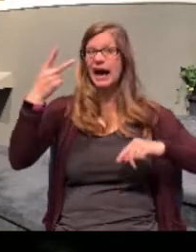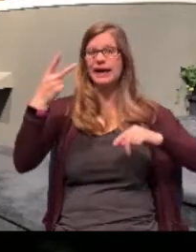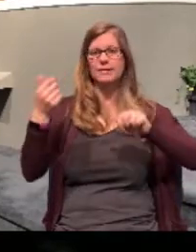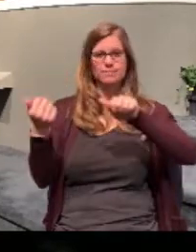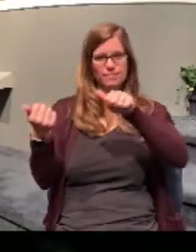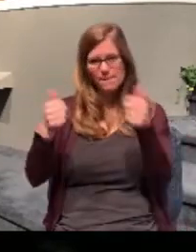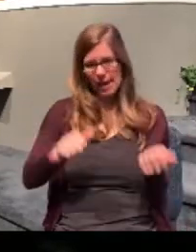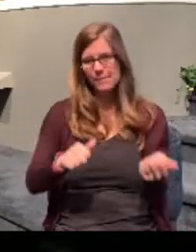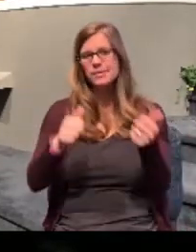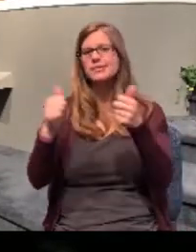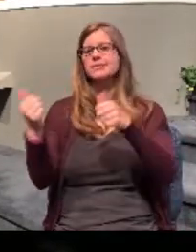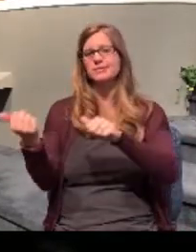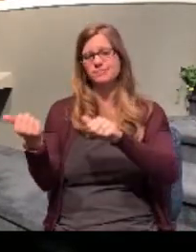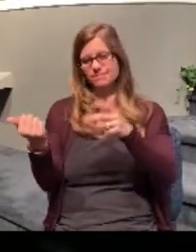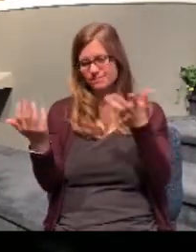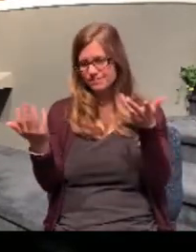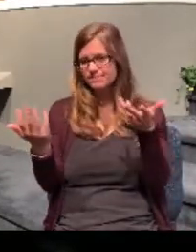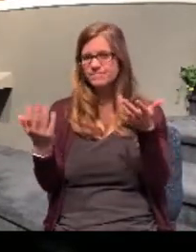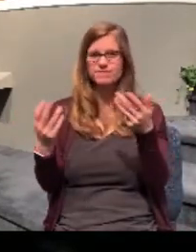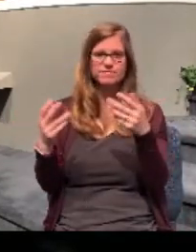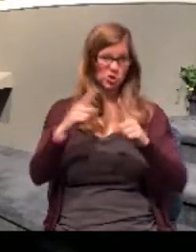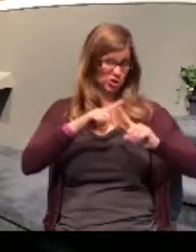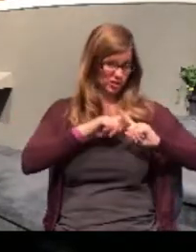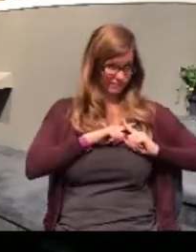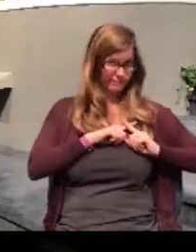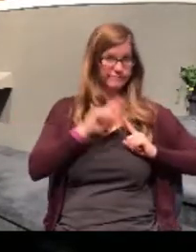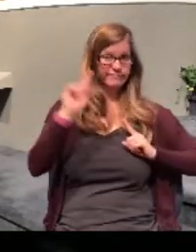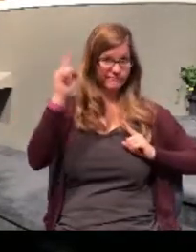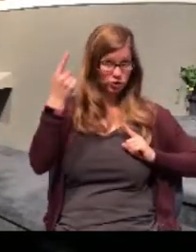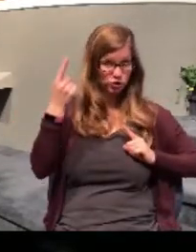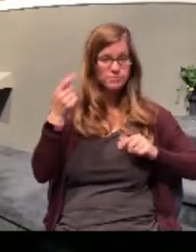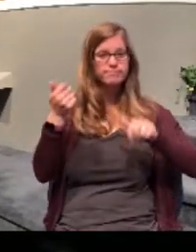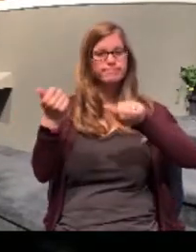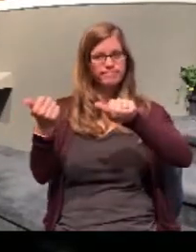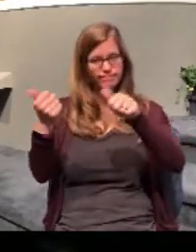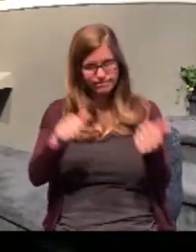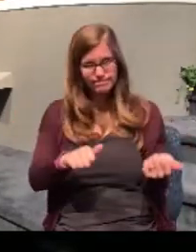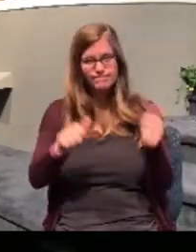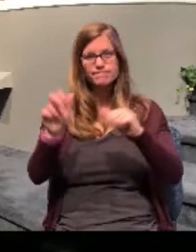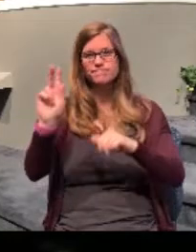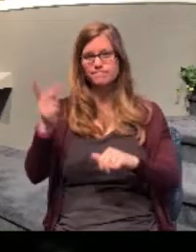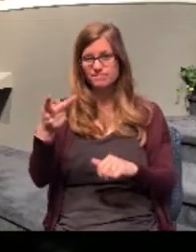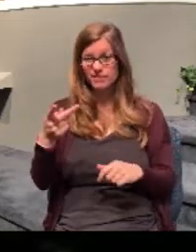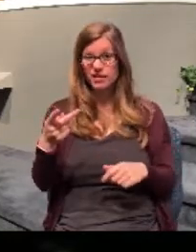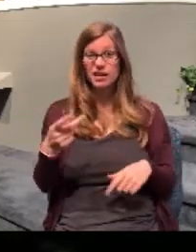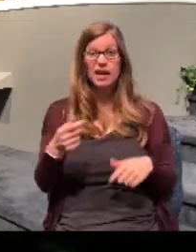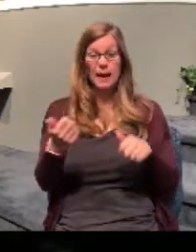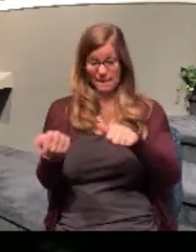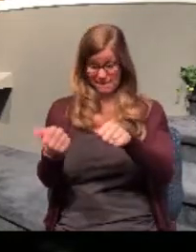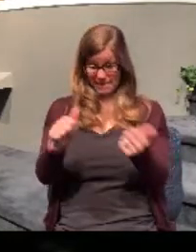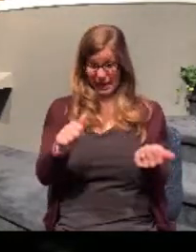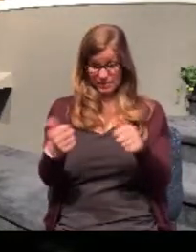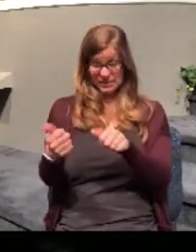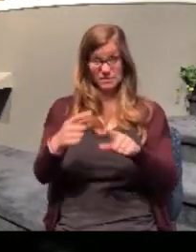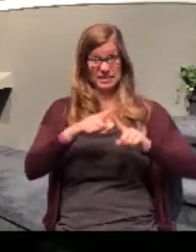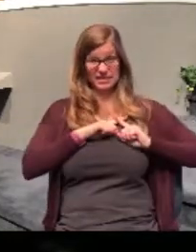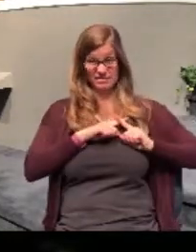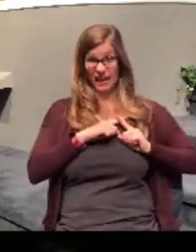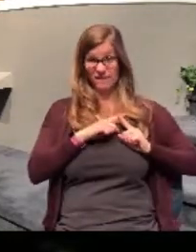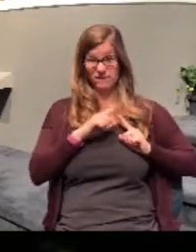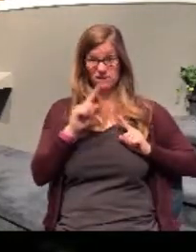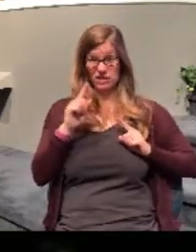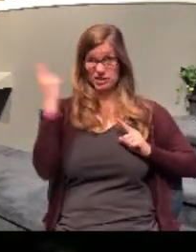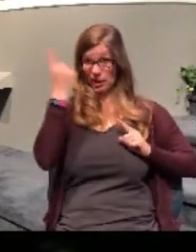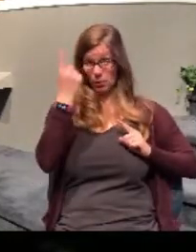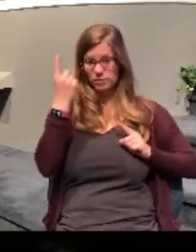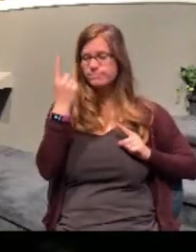comes after salvation. Baptism doesn't save a person. Can I remind you of Romans chapter